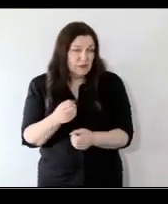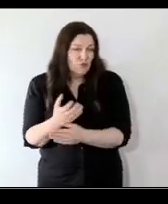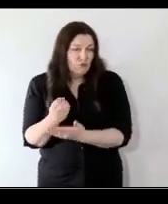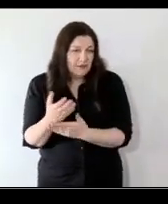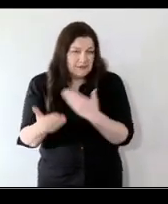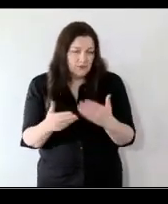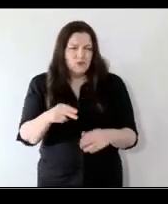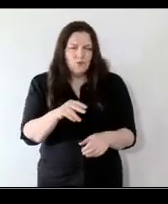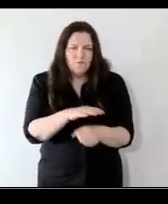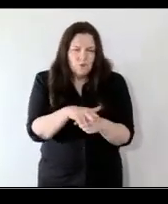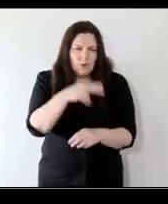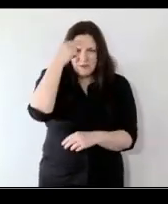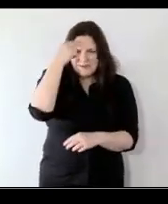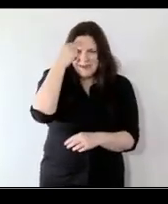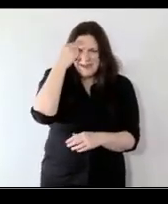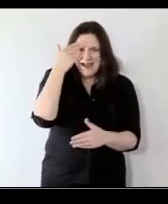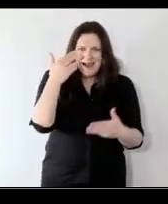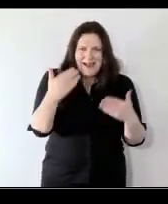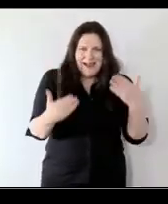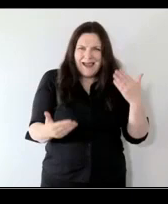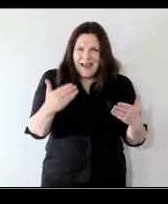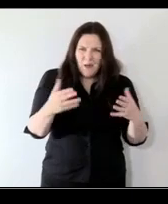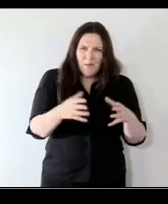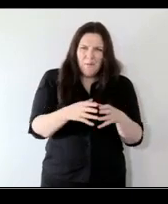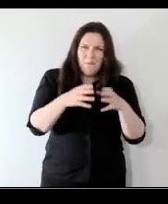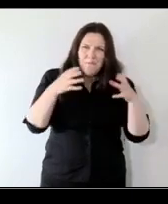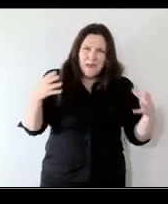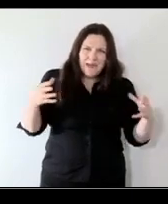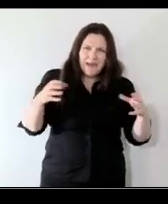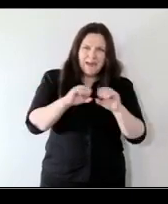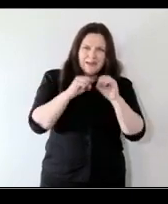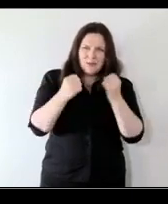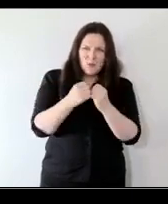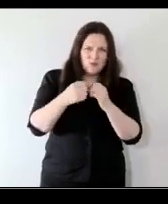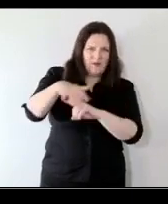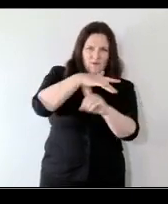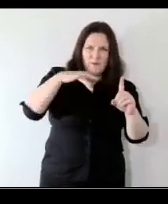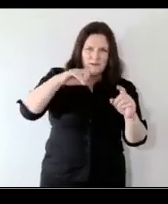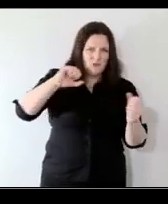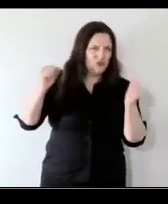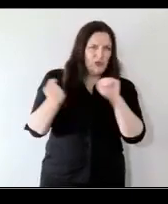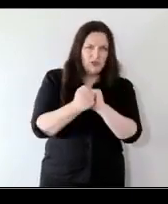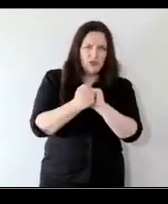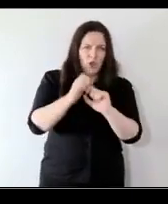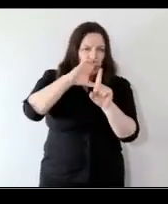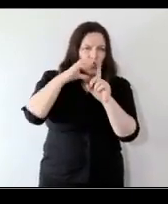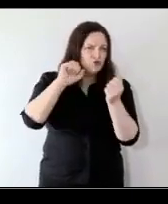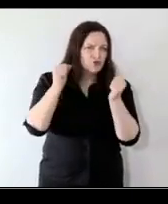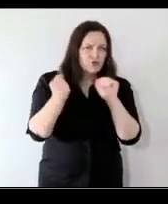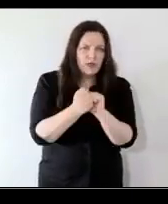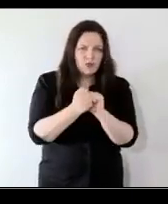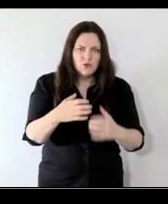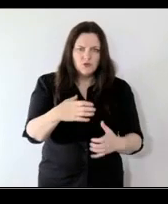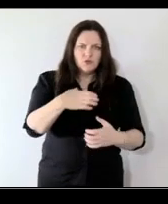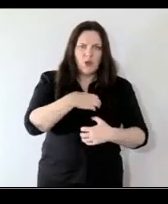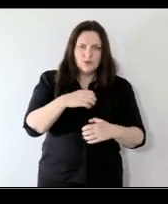to really understand how big social or environmental changes or cultural changes or